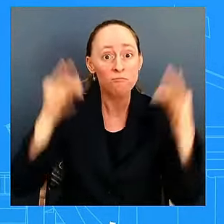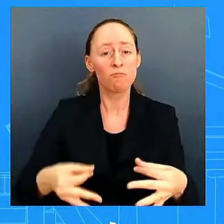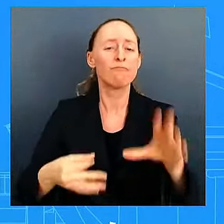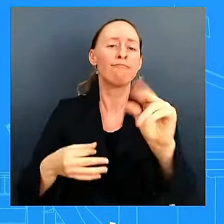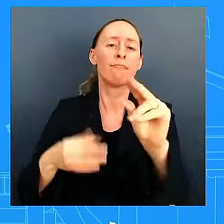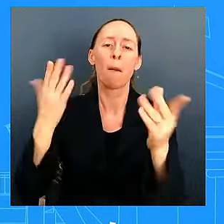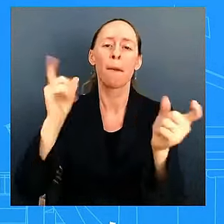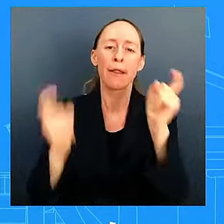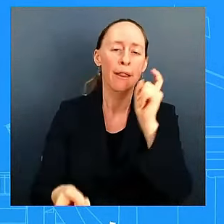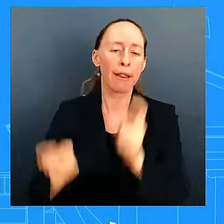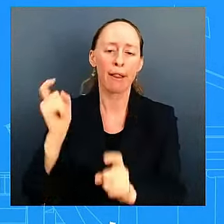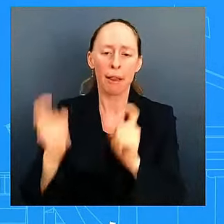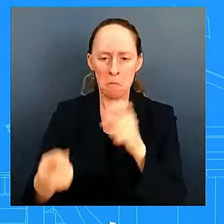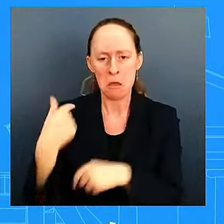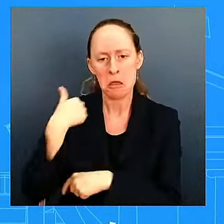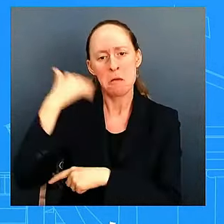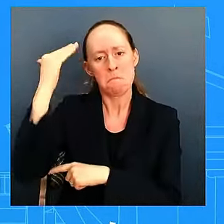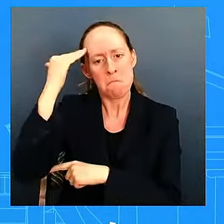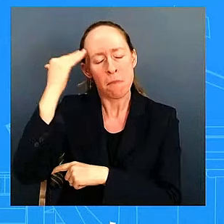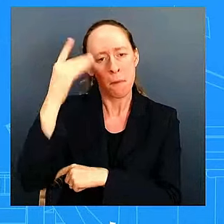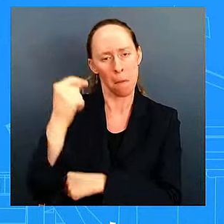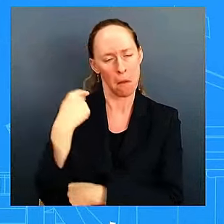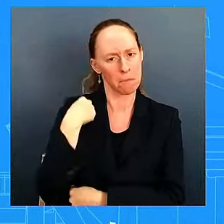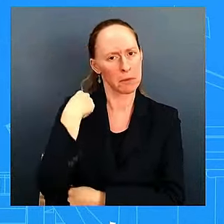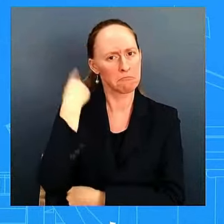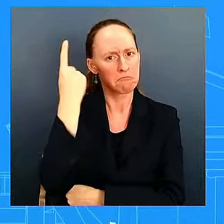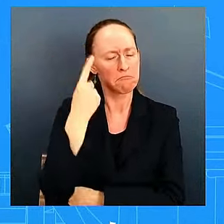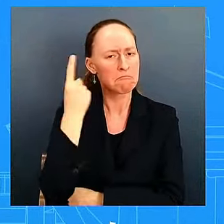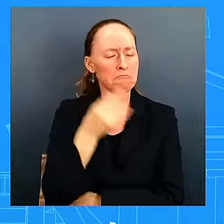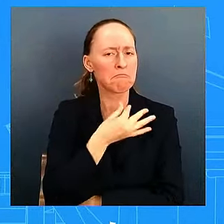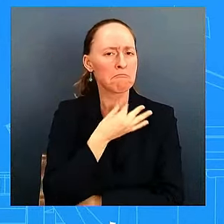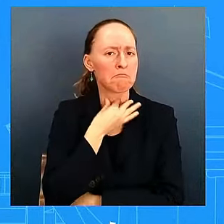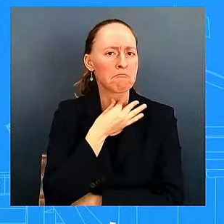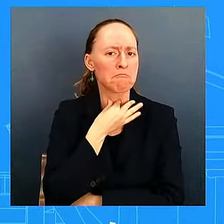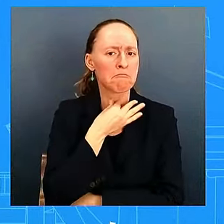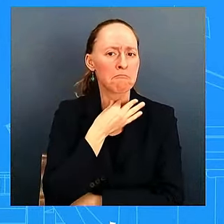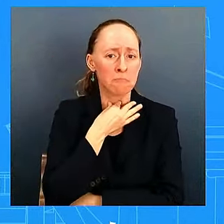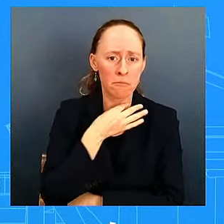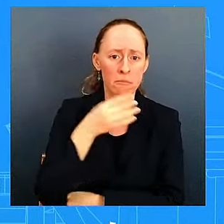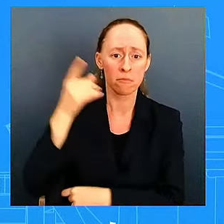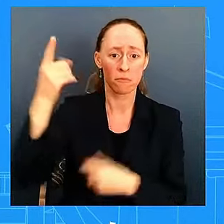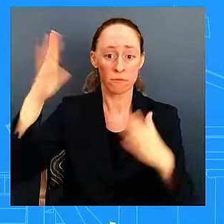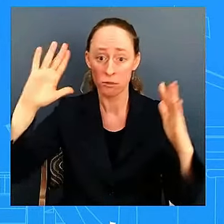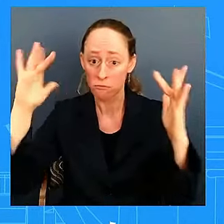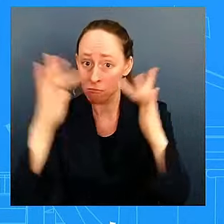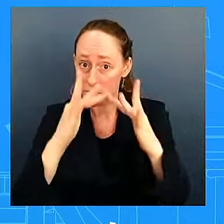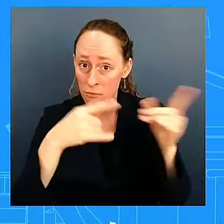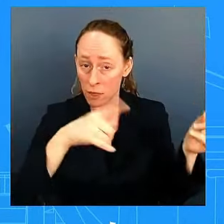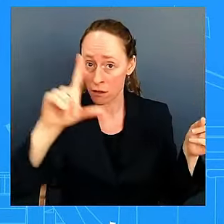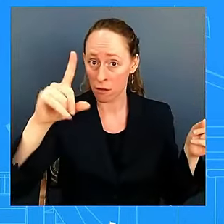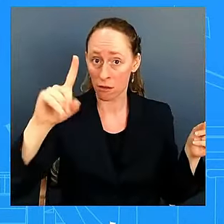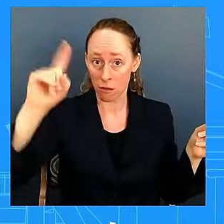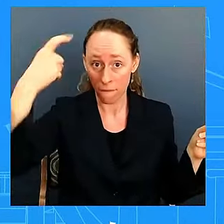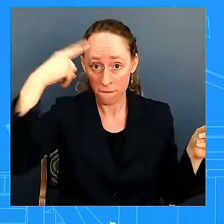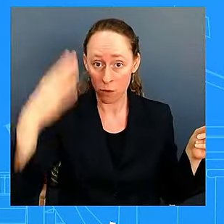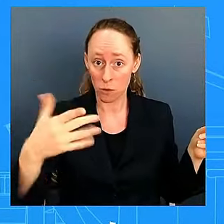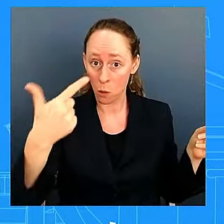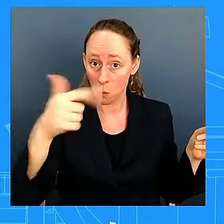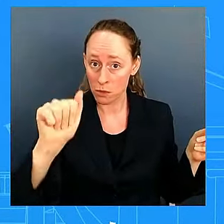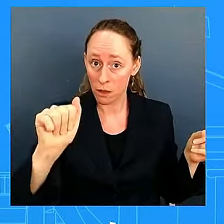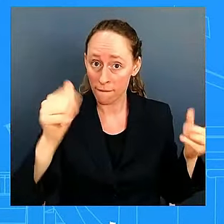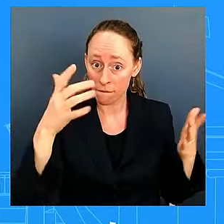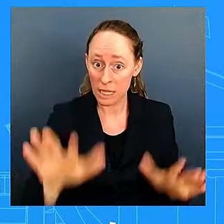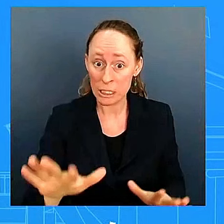the president speak with georgia governor kemp yesterday yes have they spoken again president kemp has said so in public